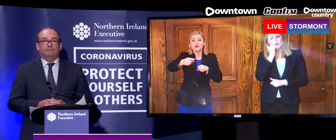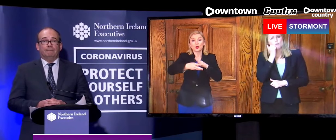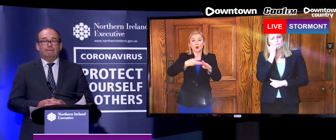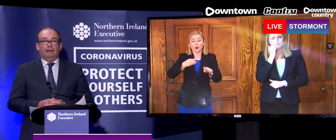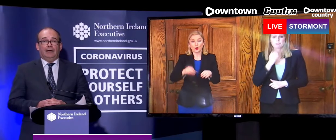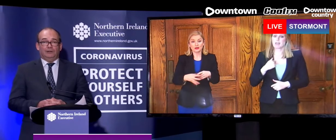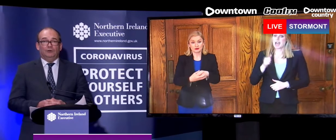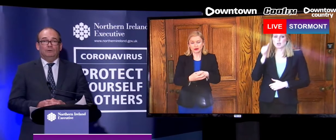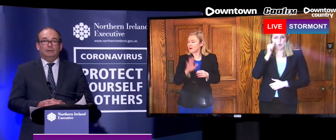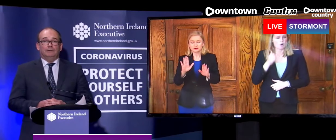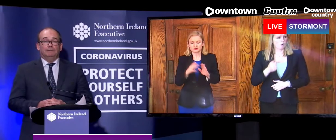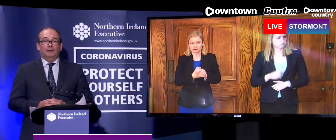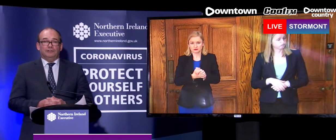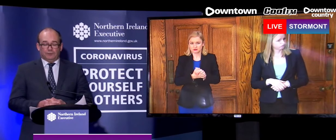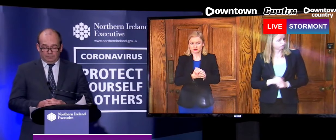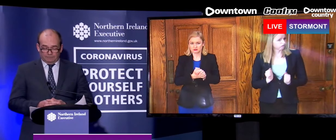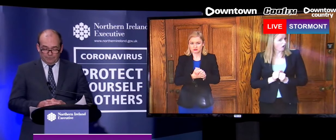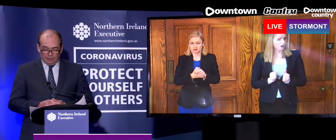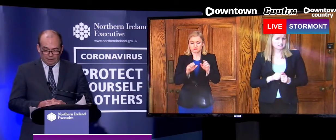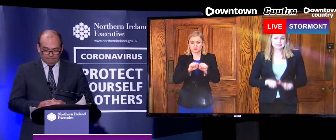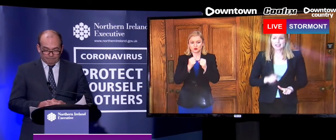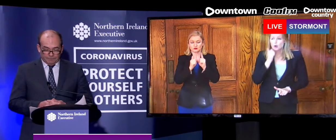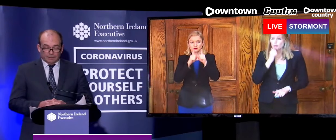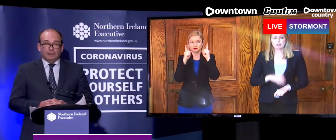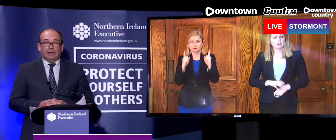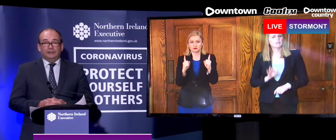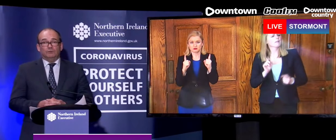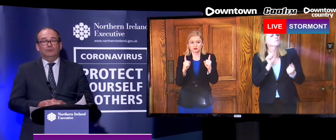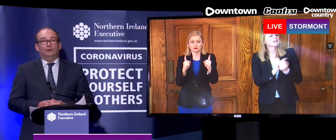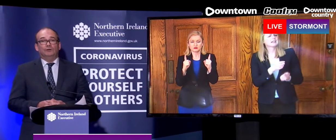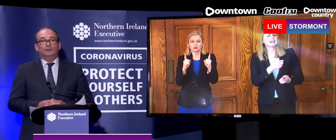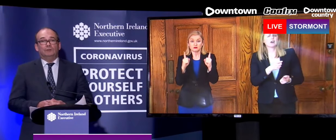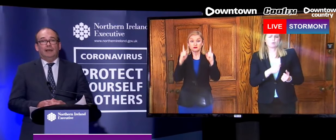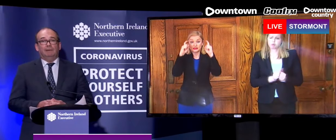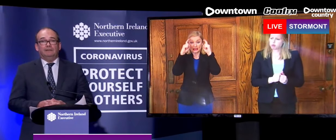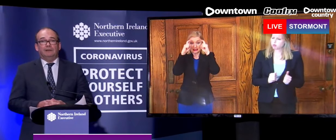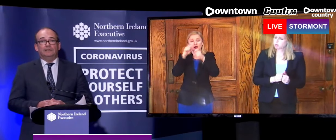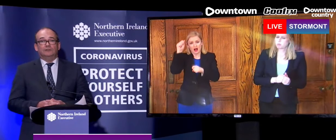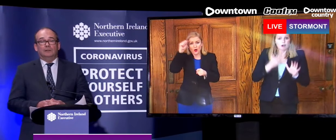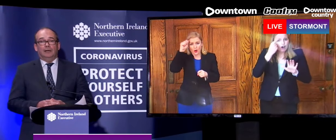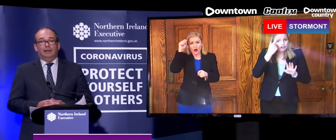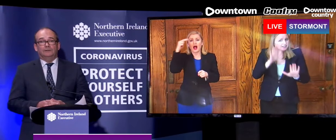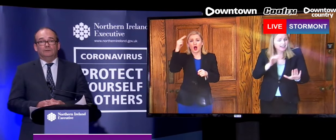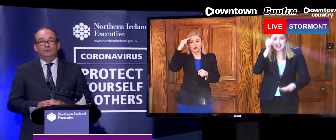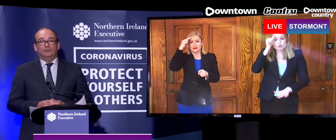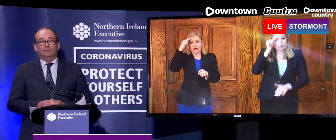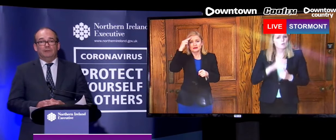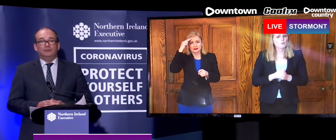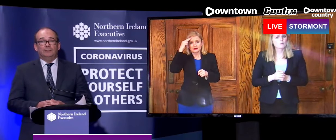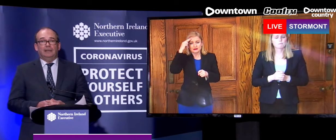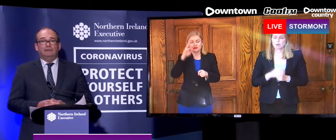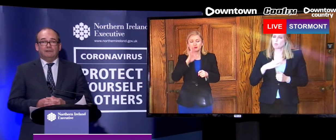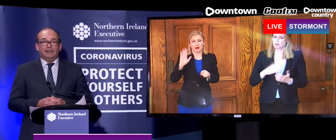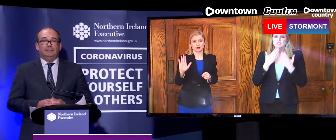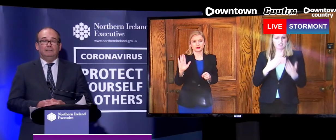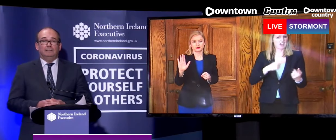tough. I know how difficult they are. I just want to also add my thanks to the words of the